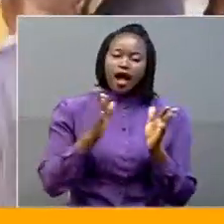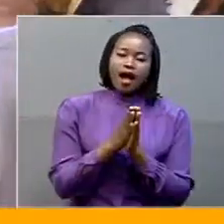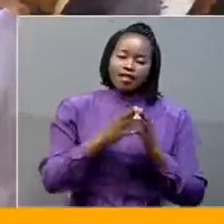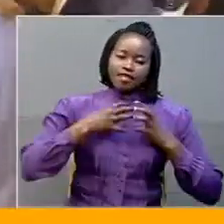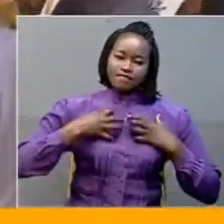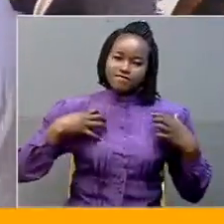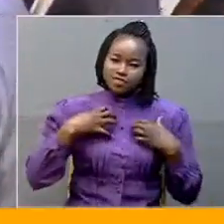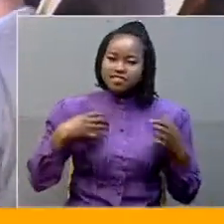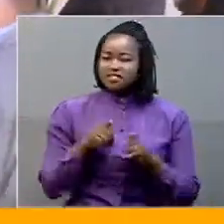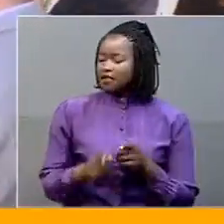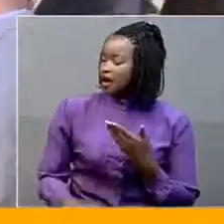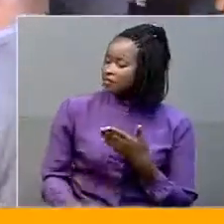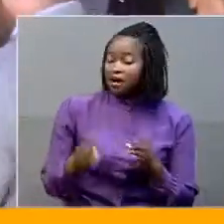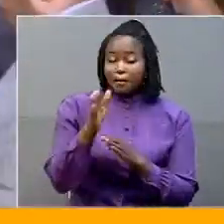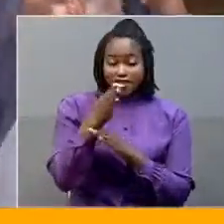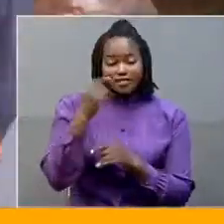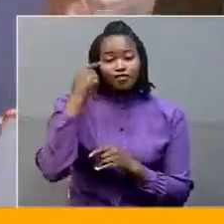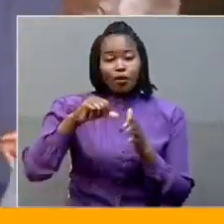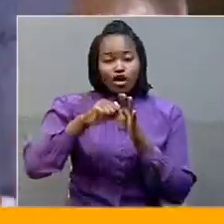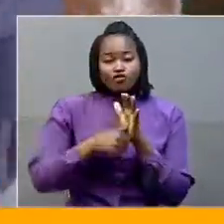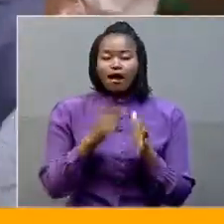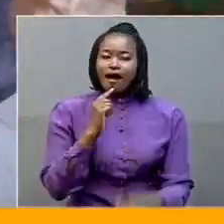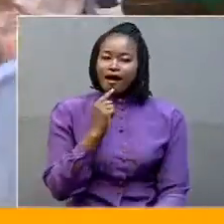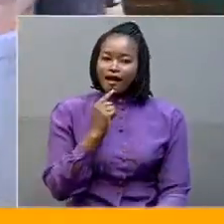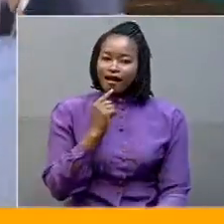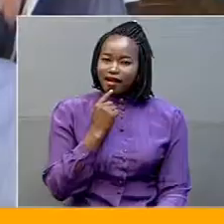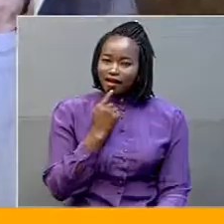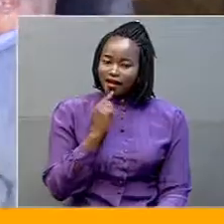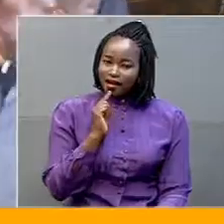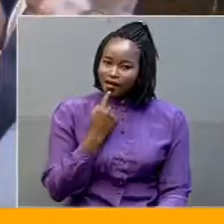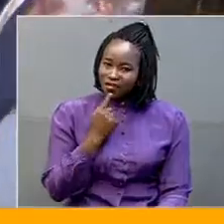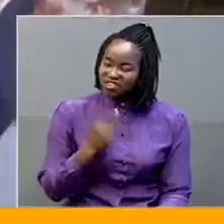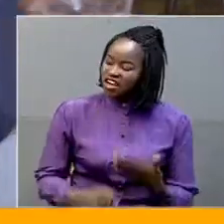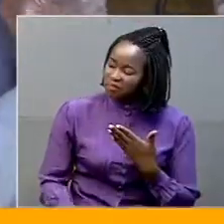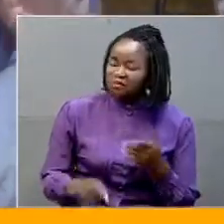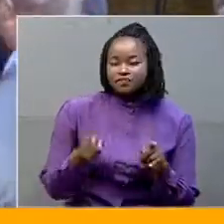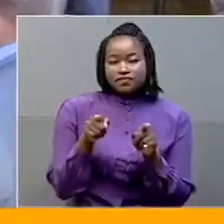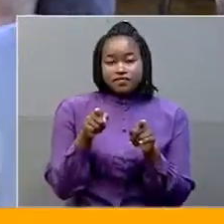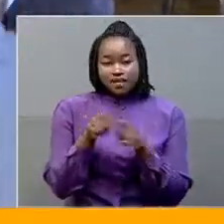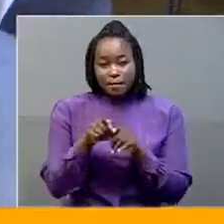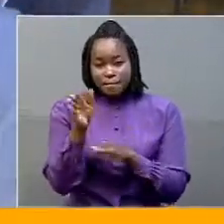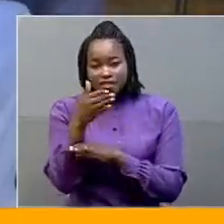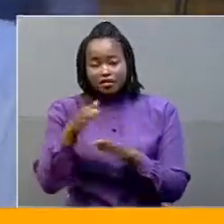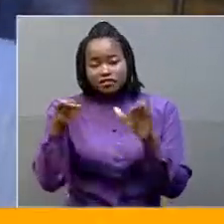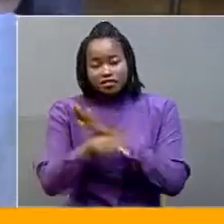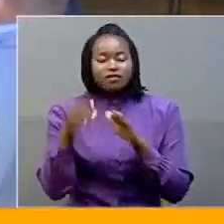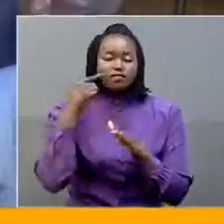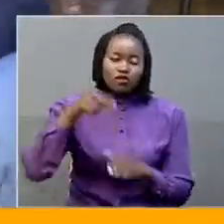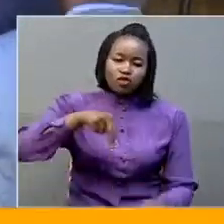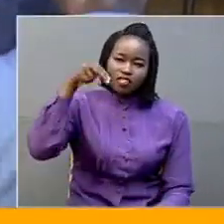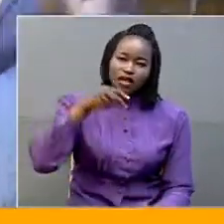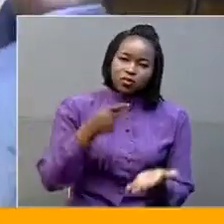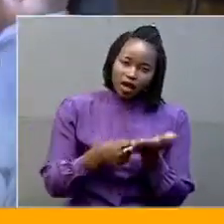Unet. The Minister for Karamojo Affairs, John Biabagambi. The Minister of State for Northern Uganda, Grace Freedom,